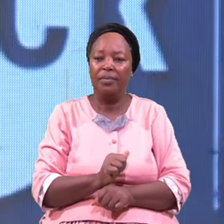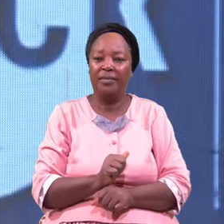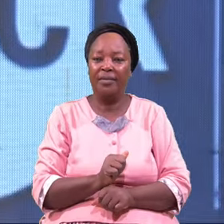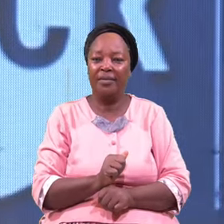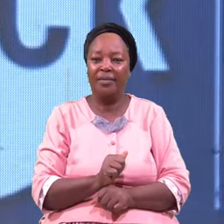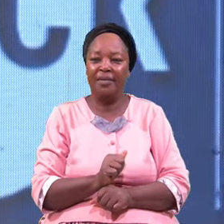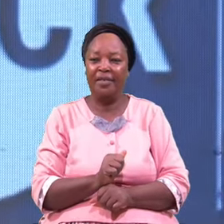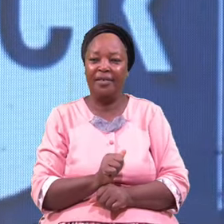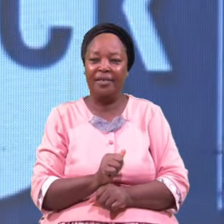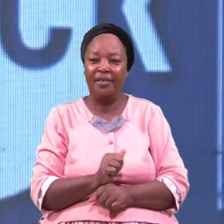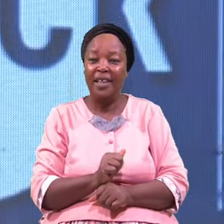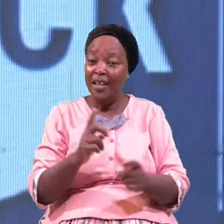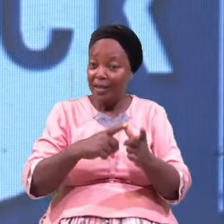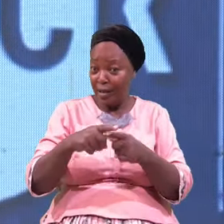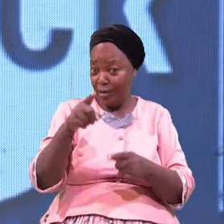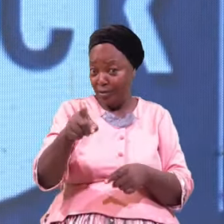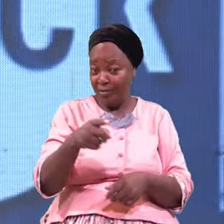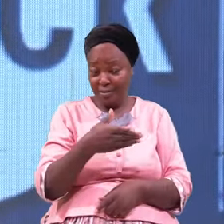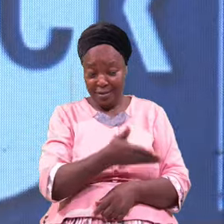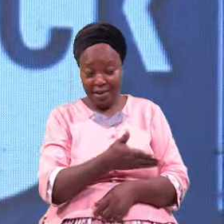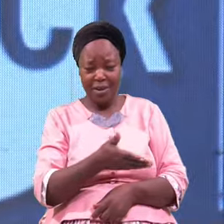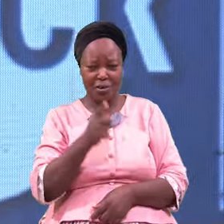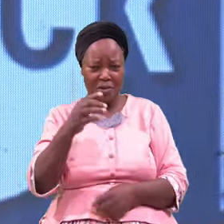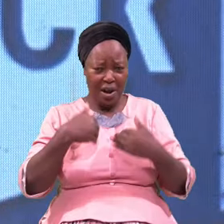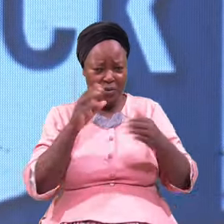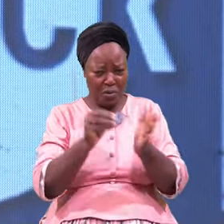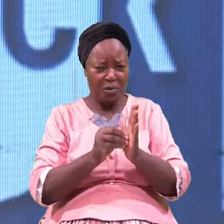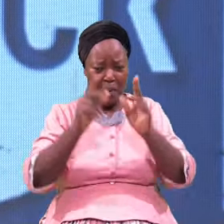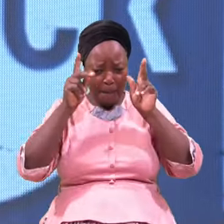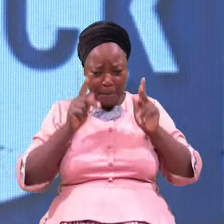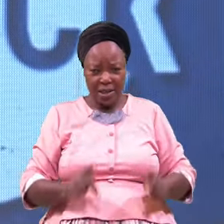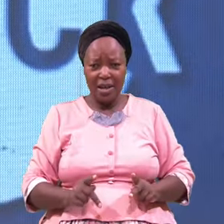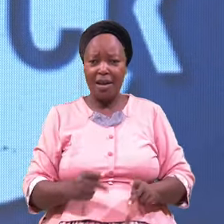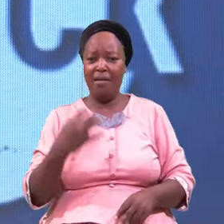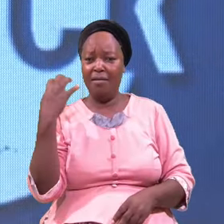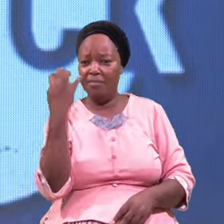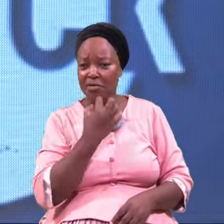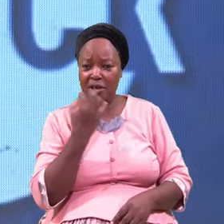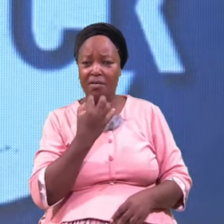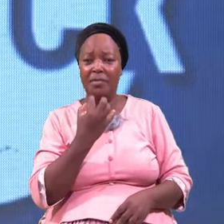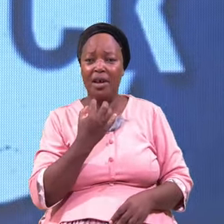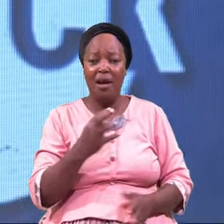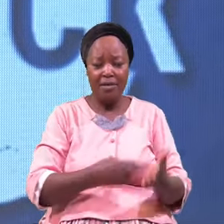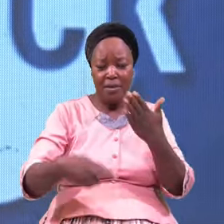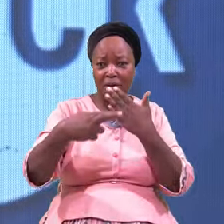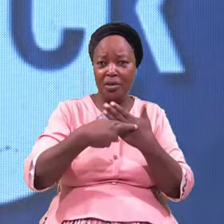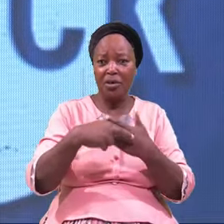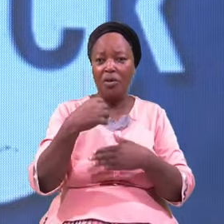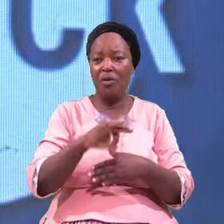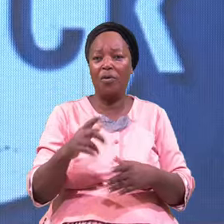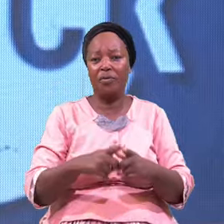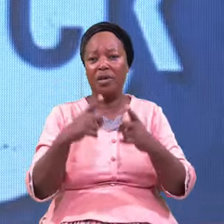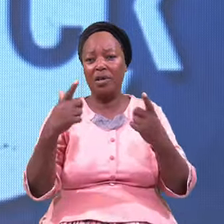Then you There You'll have Your personal Incredible Restoration Of a great